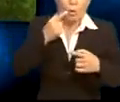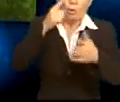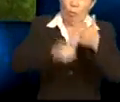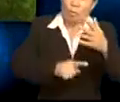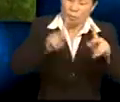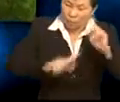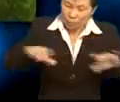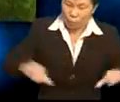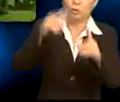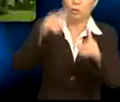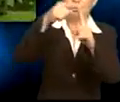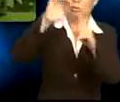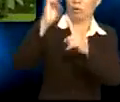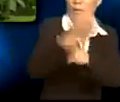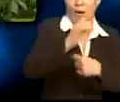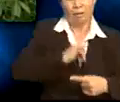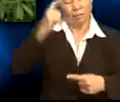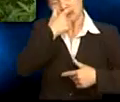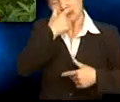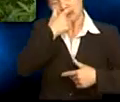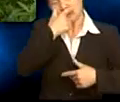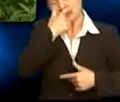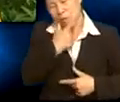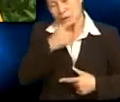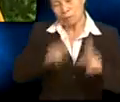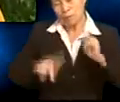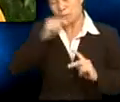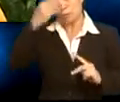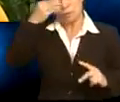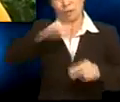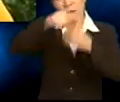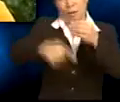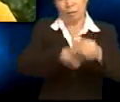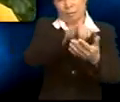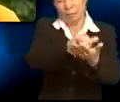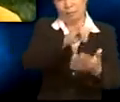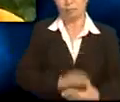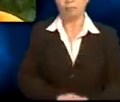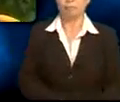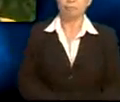are doing to the environment. I think he's really sad that people don't care about what they want to do.